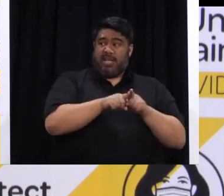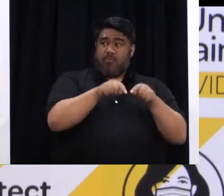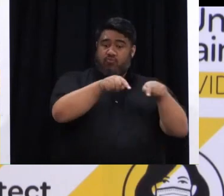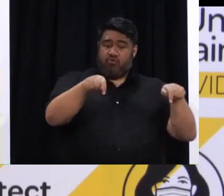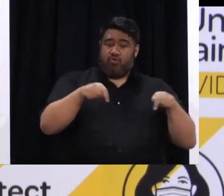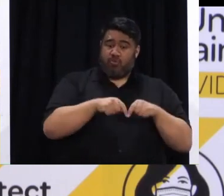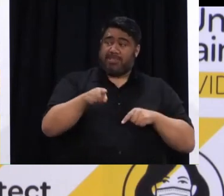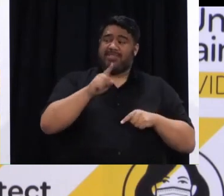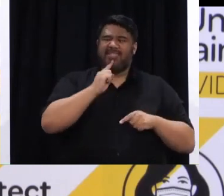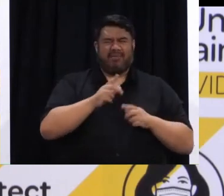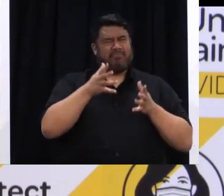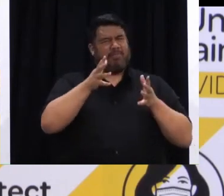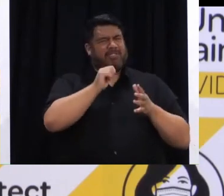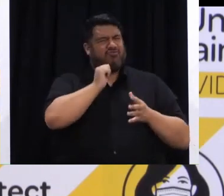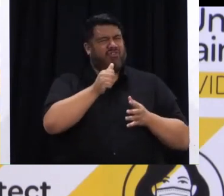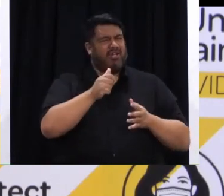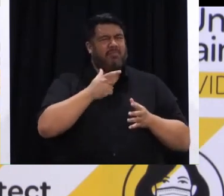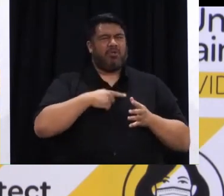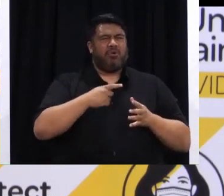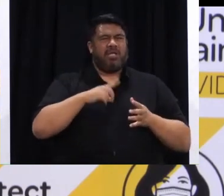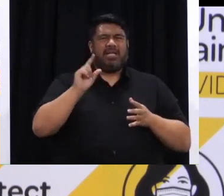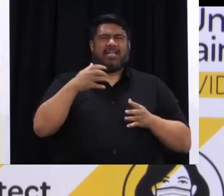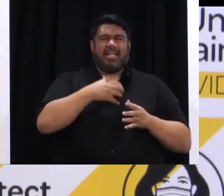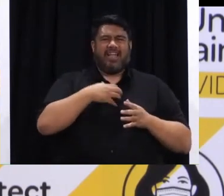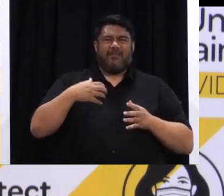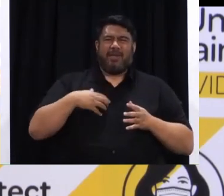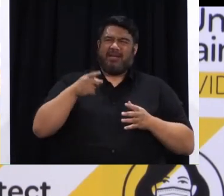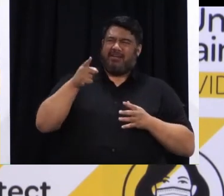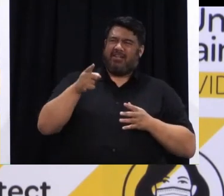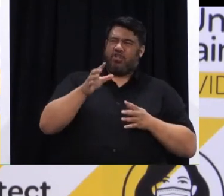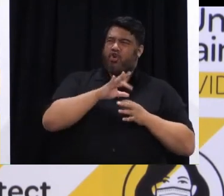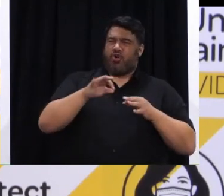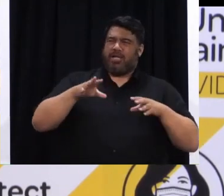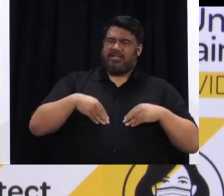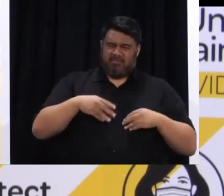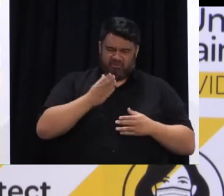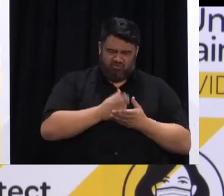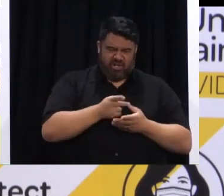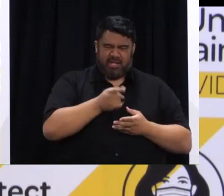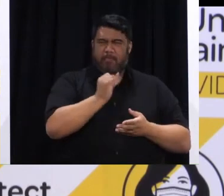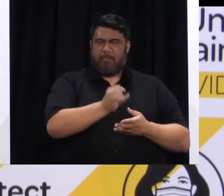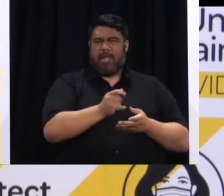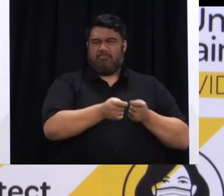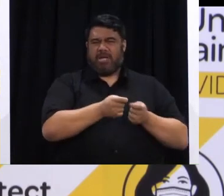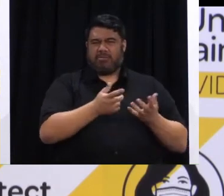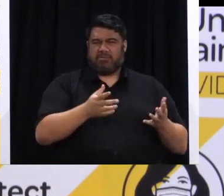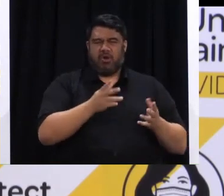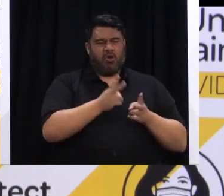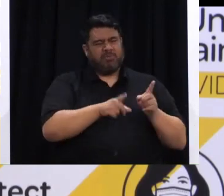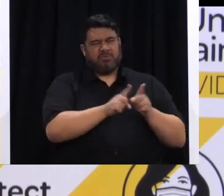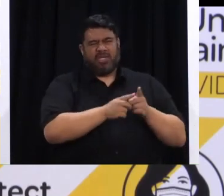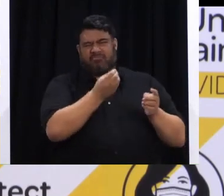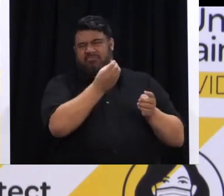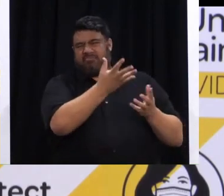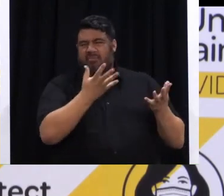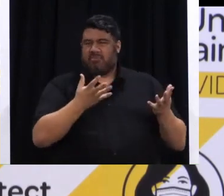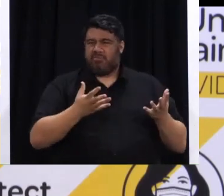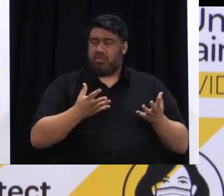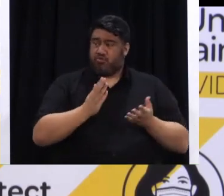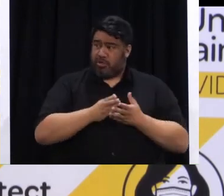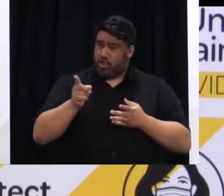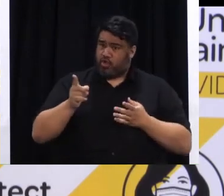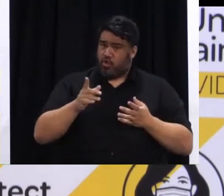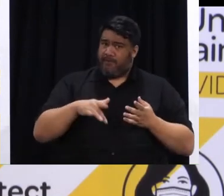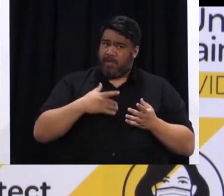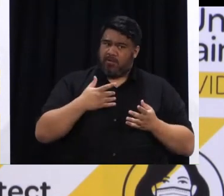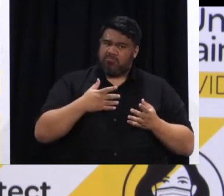nor the hospital accepts that things were managed poorly. Are you satisfied, as Prime Minister, that everything's gone well at Middlemore, and what was